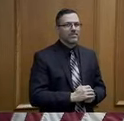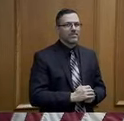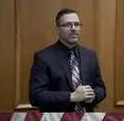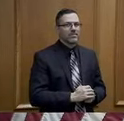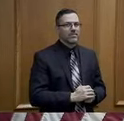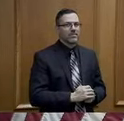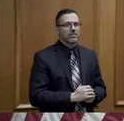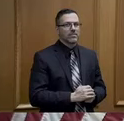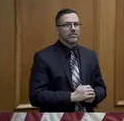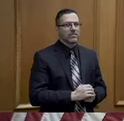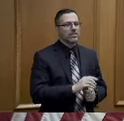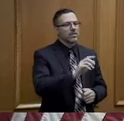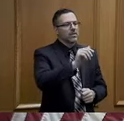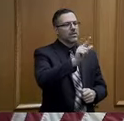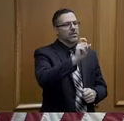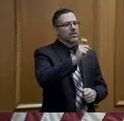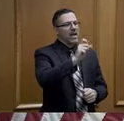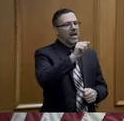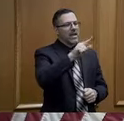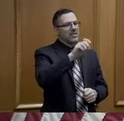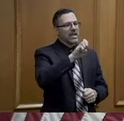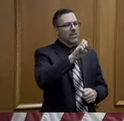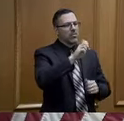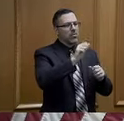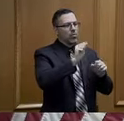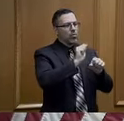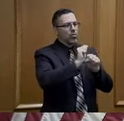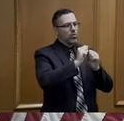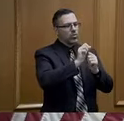Let's go to Alex Apple with Fox 17.